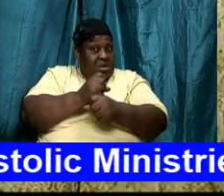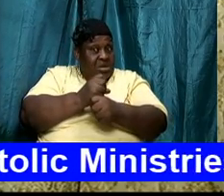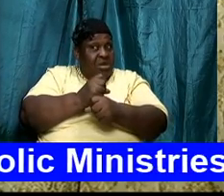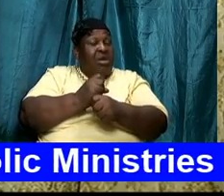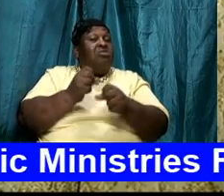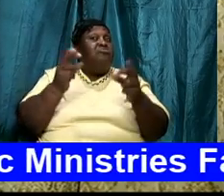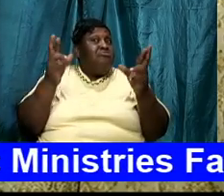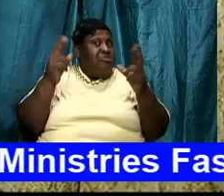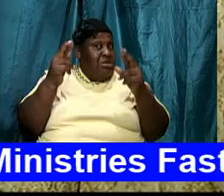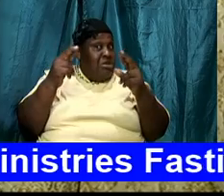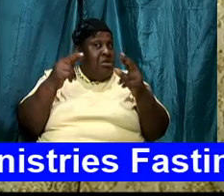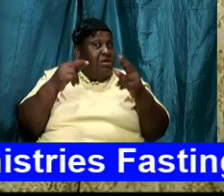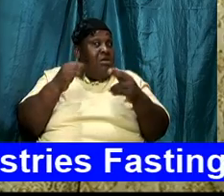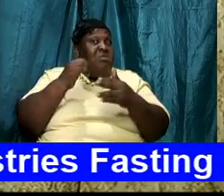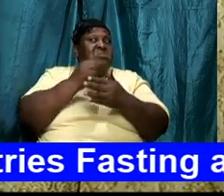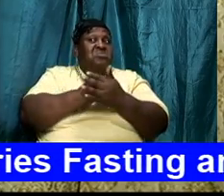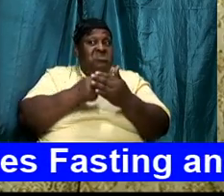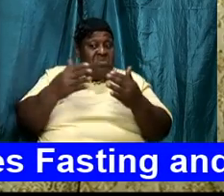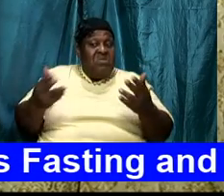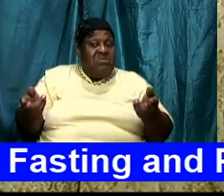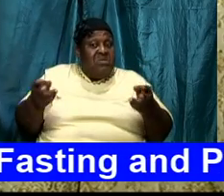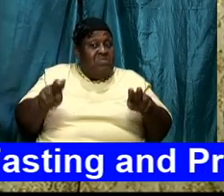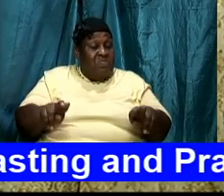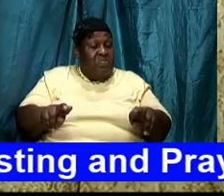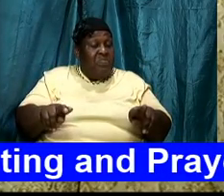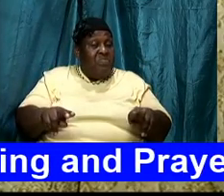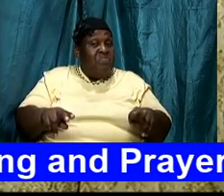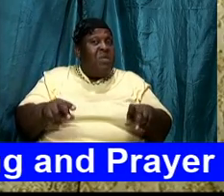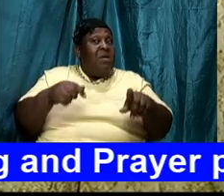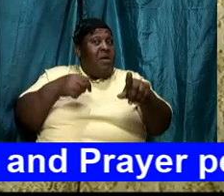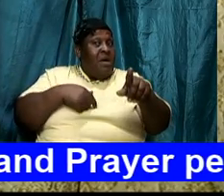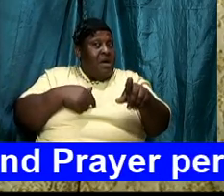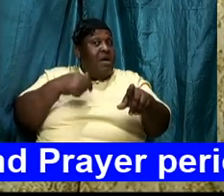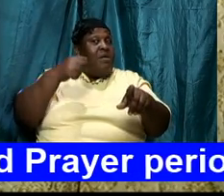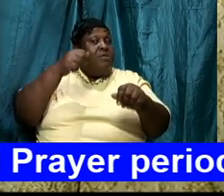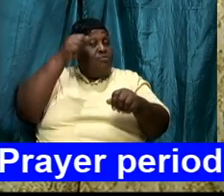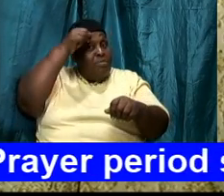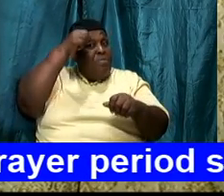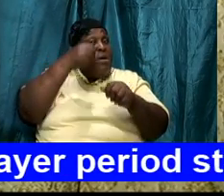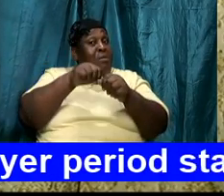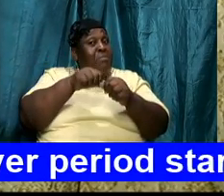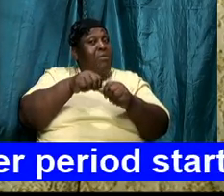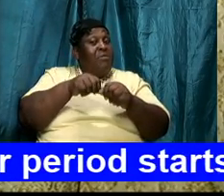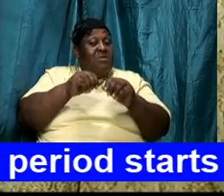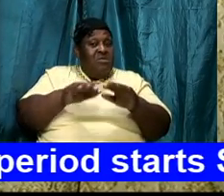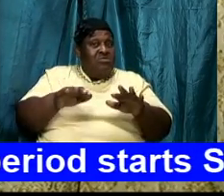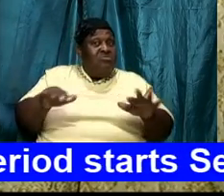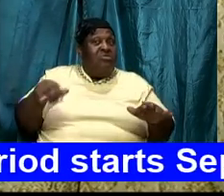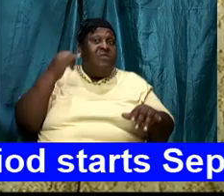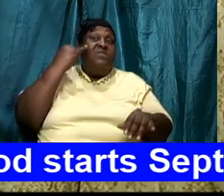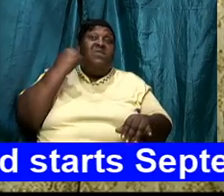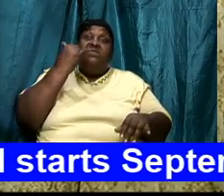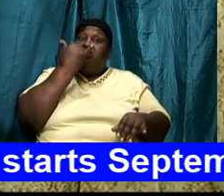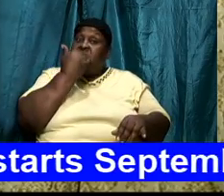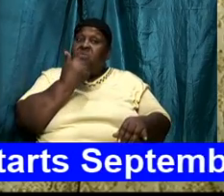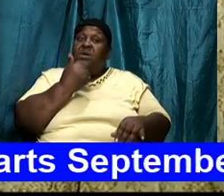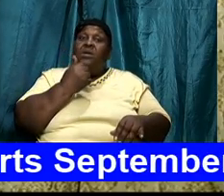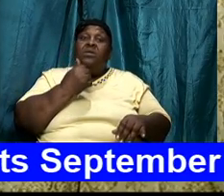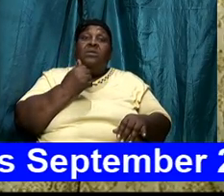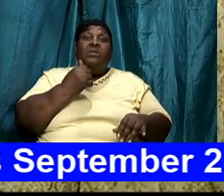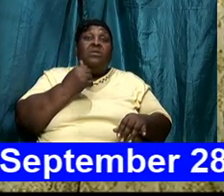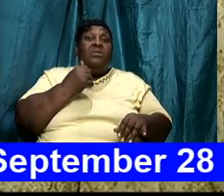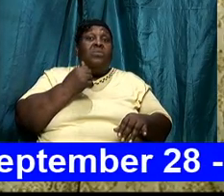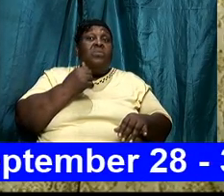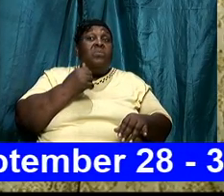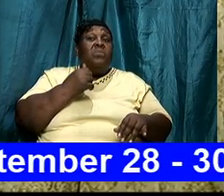happening and I recall when the children of Israel was instructed when they were gearing